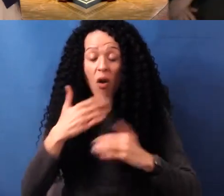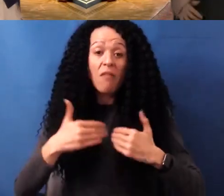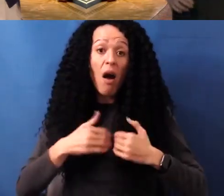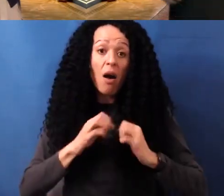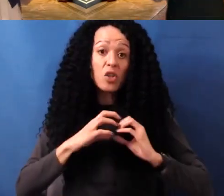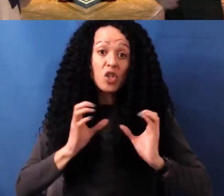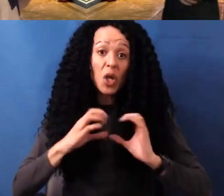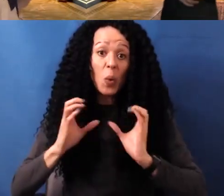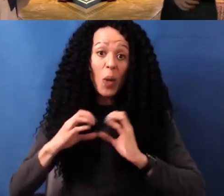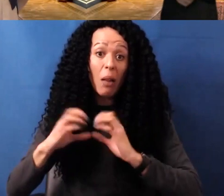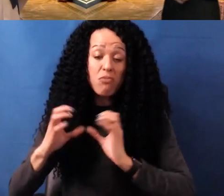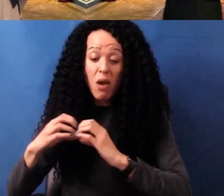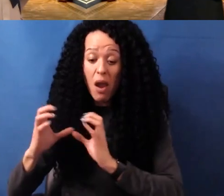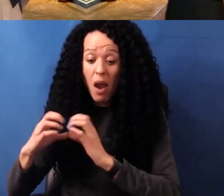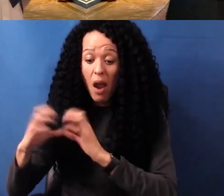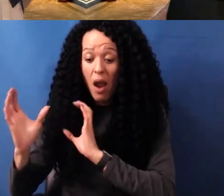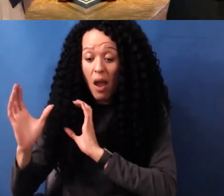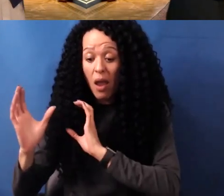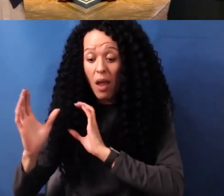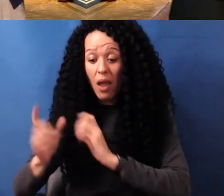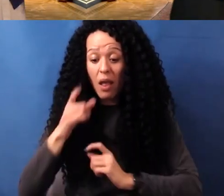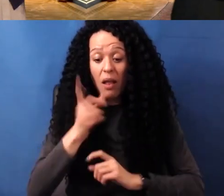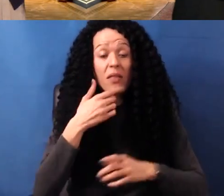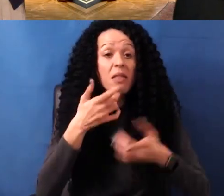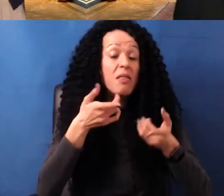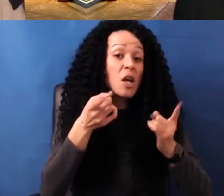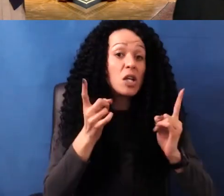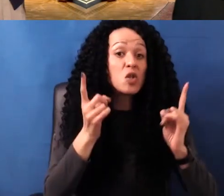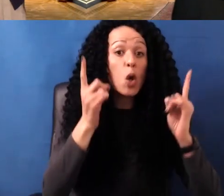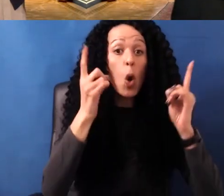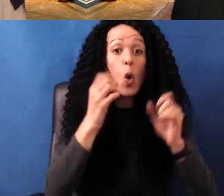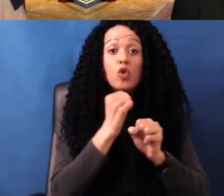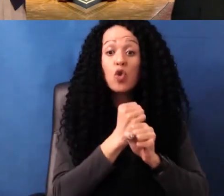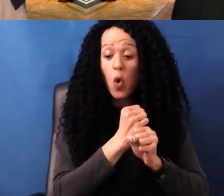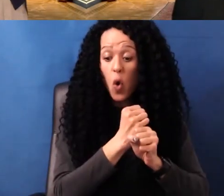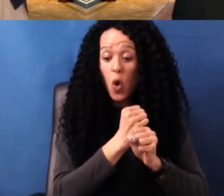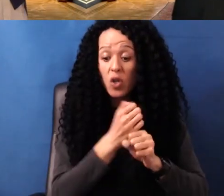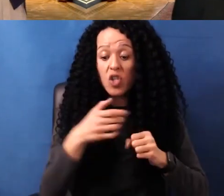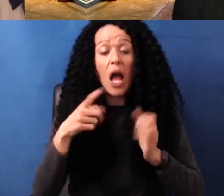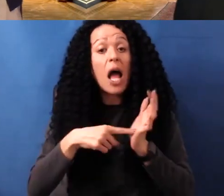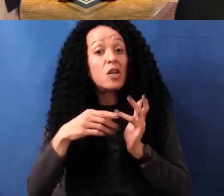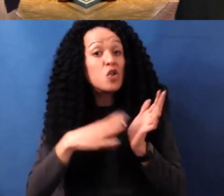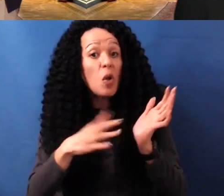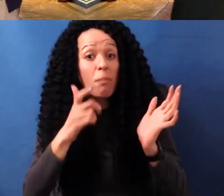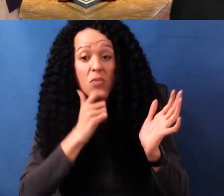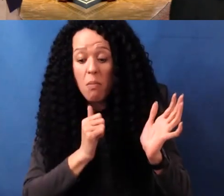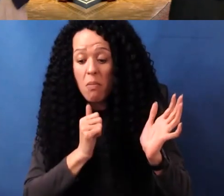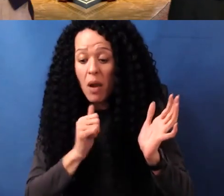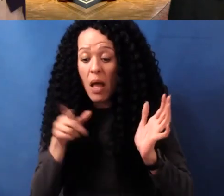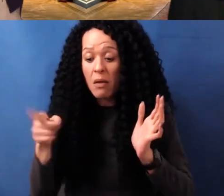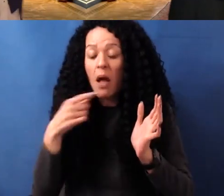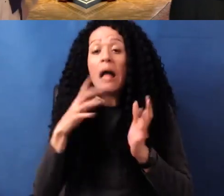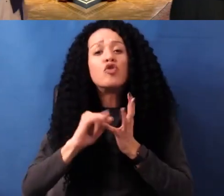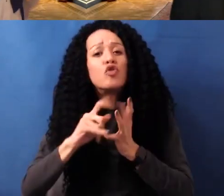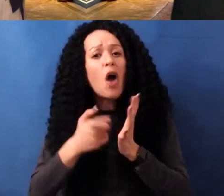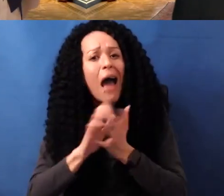of hearts she will break. There's Lord George, Tamran, and